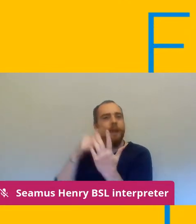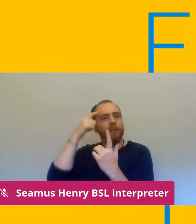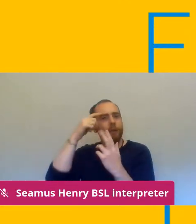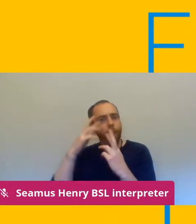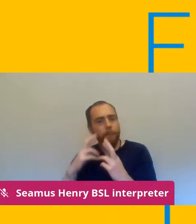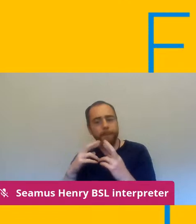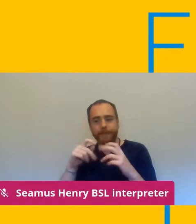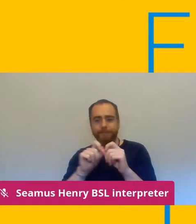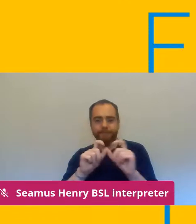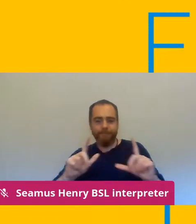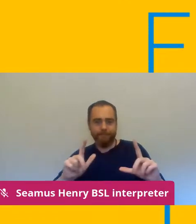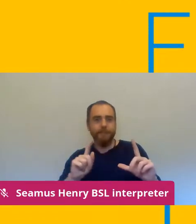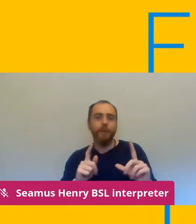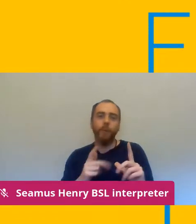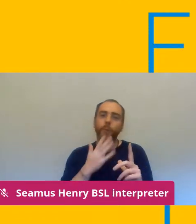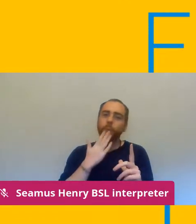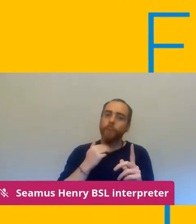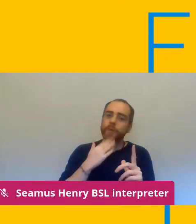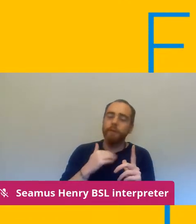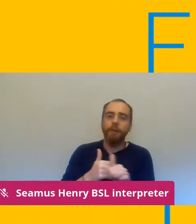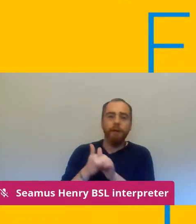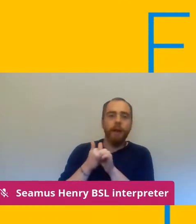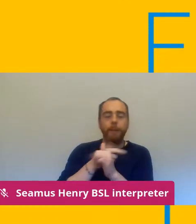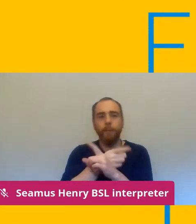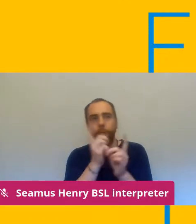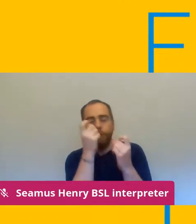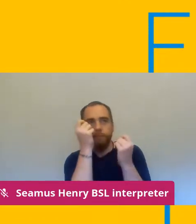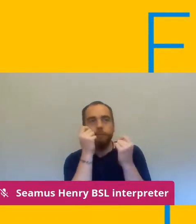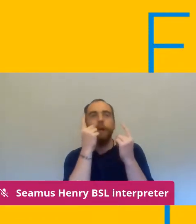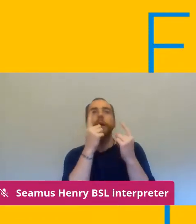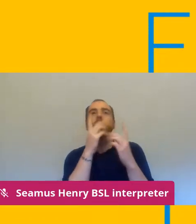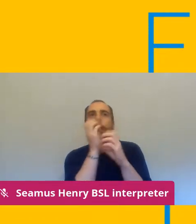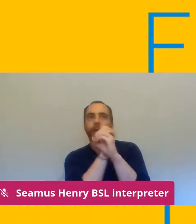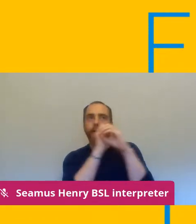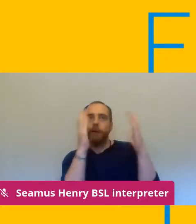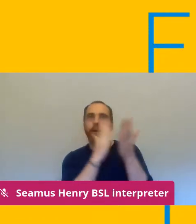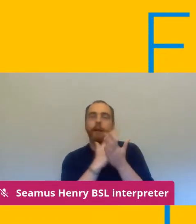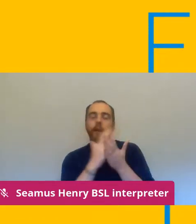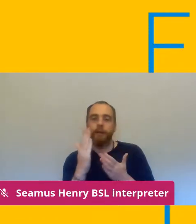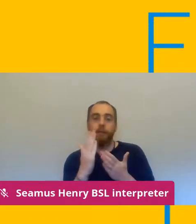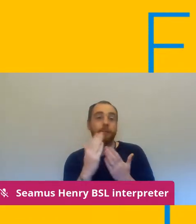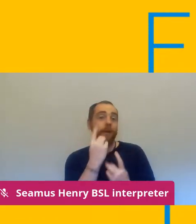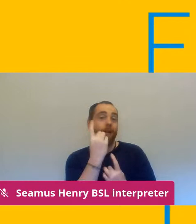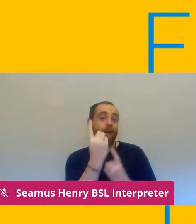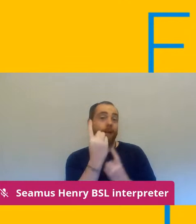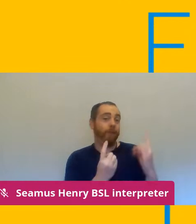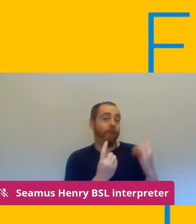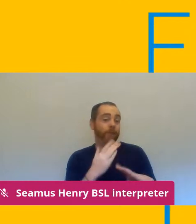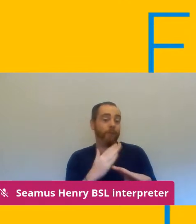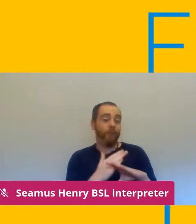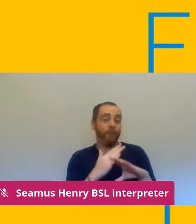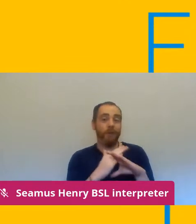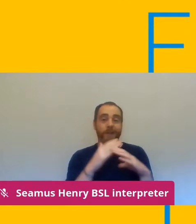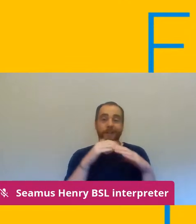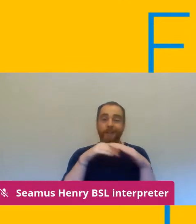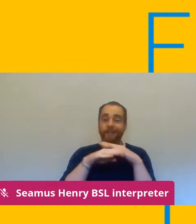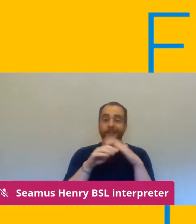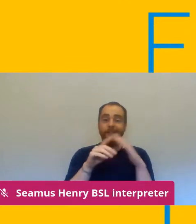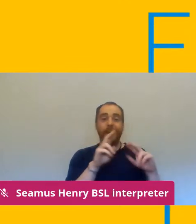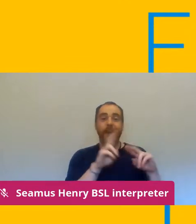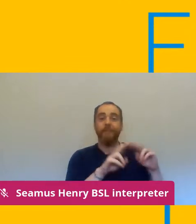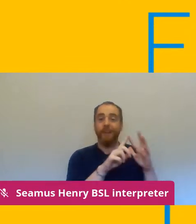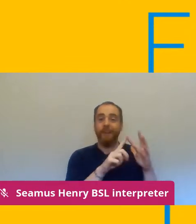everyone um everyone in FE has done such a spectacular job over the summer um